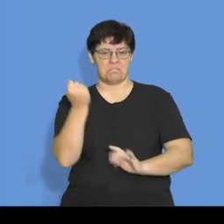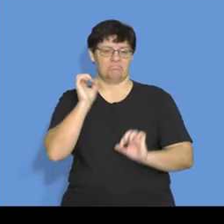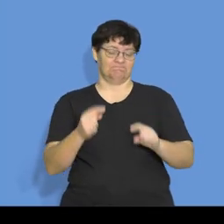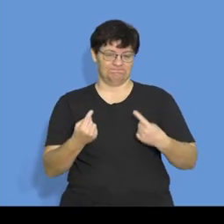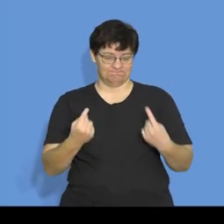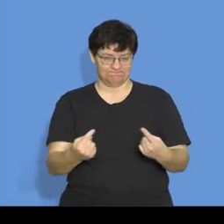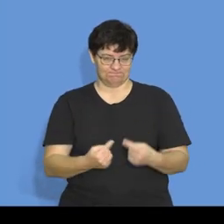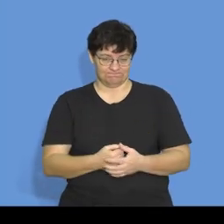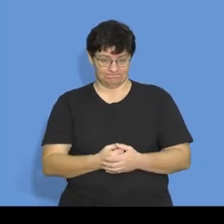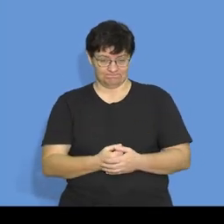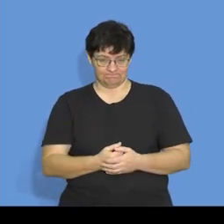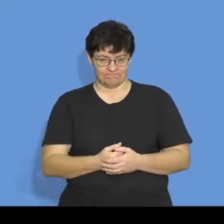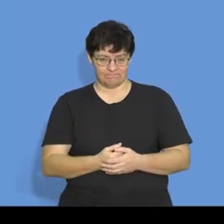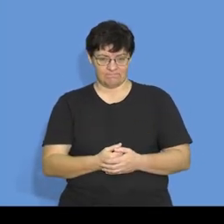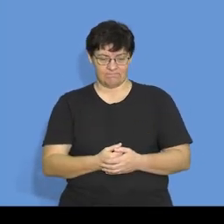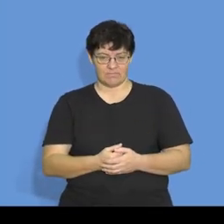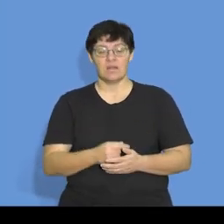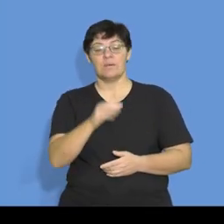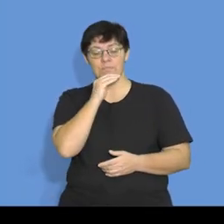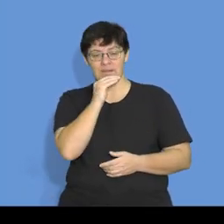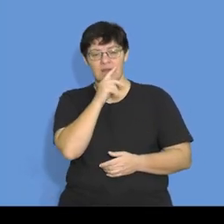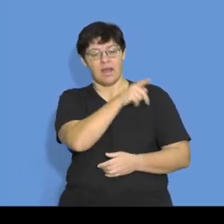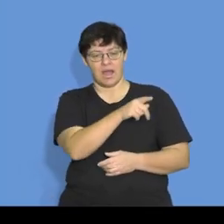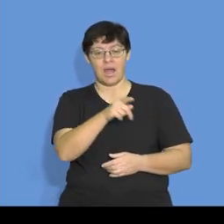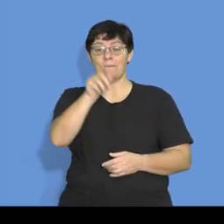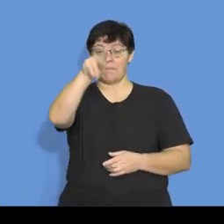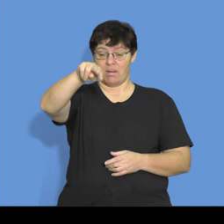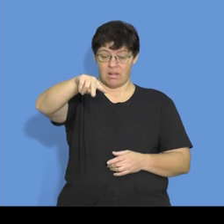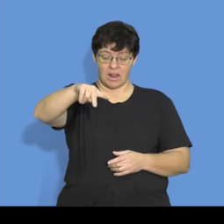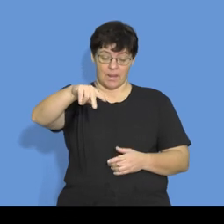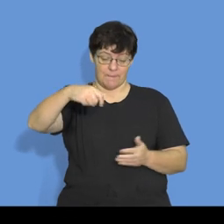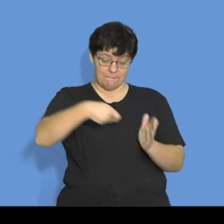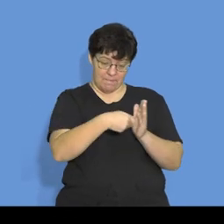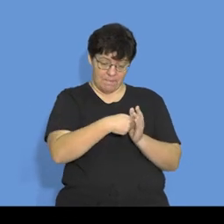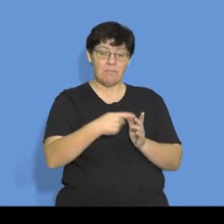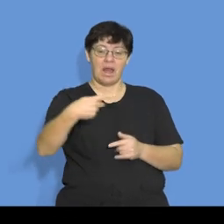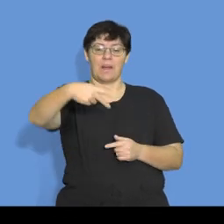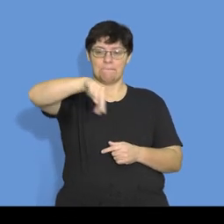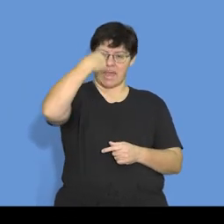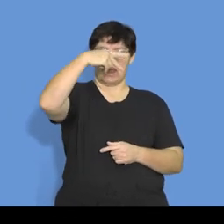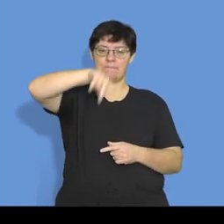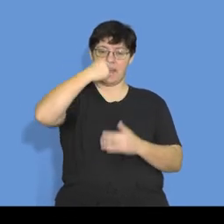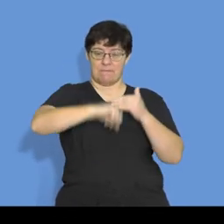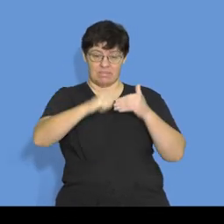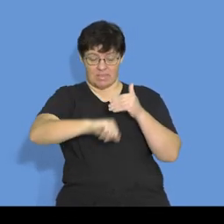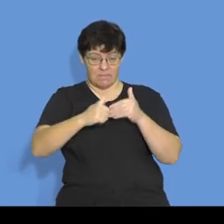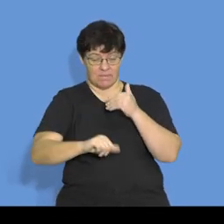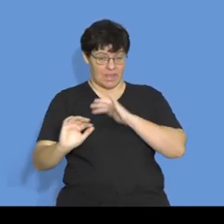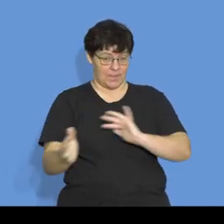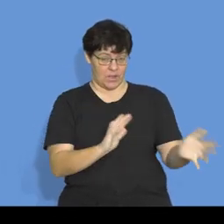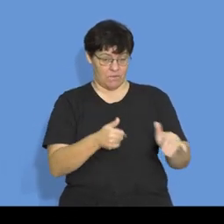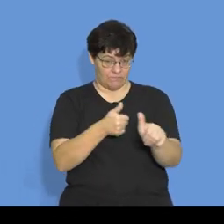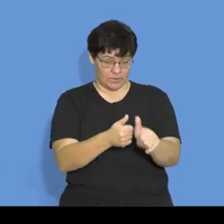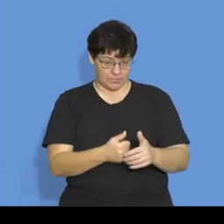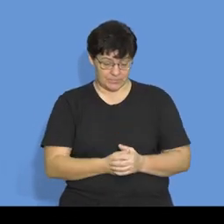is the trend in which our debtors will be paying us. Right. So immediately we go on to the question and we say, right, fine.